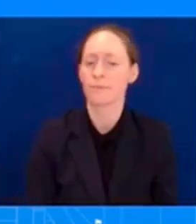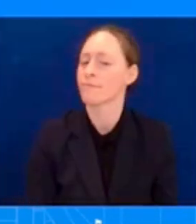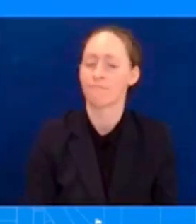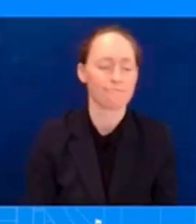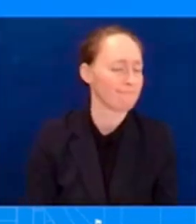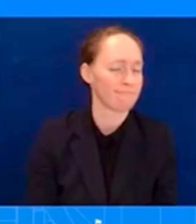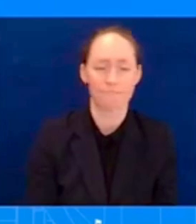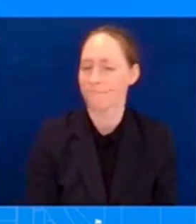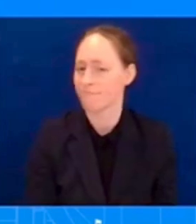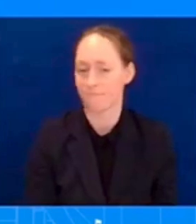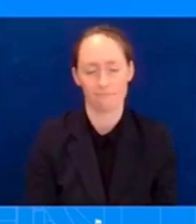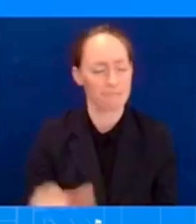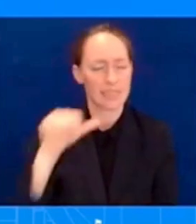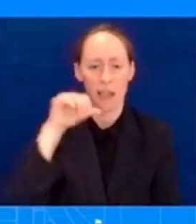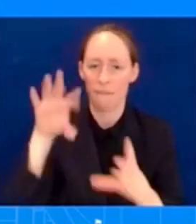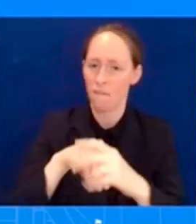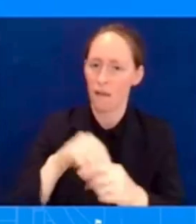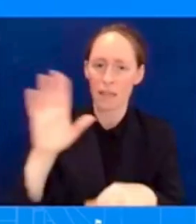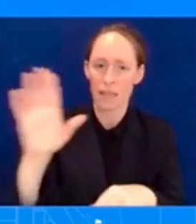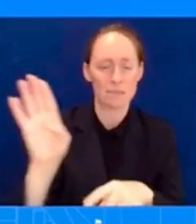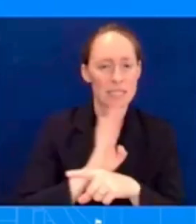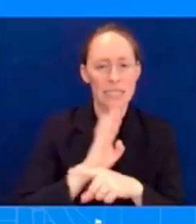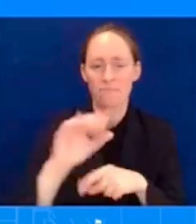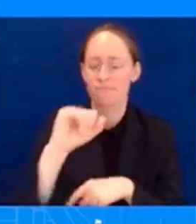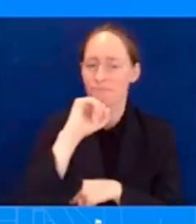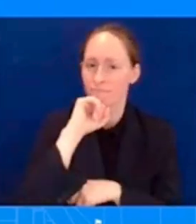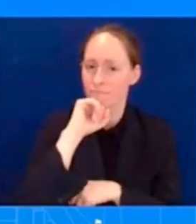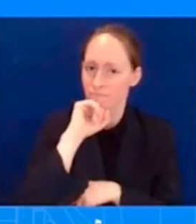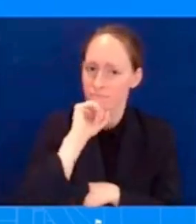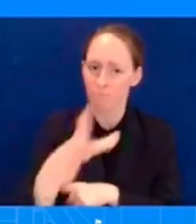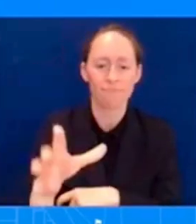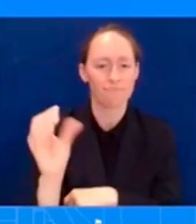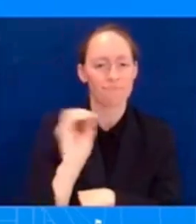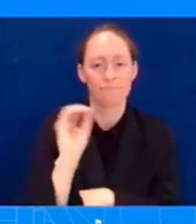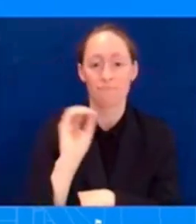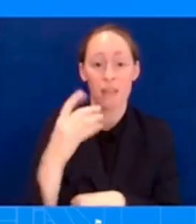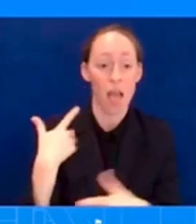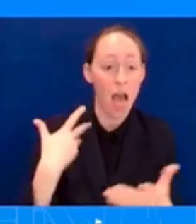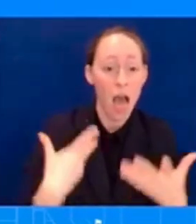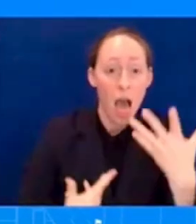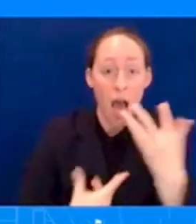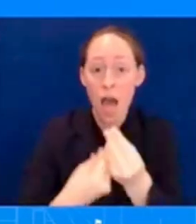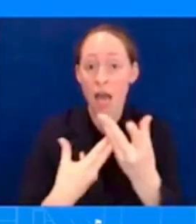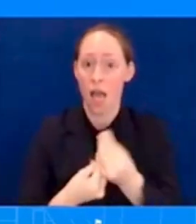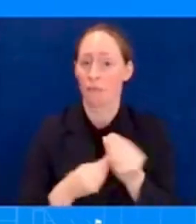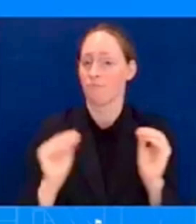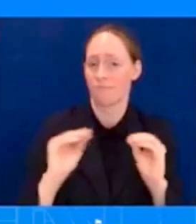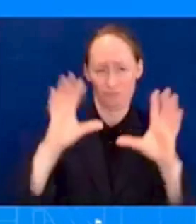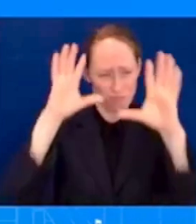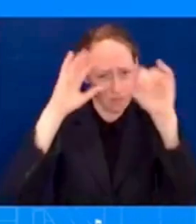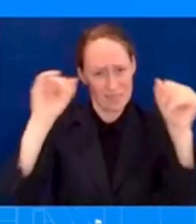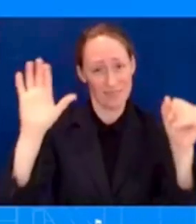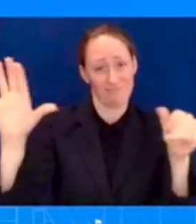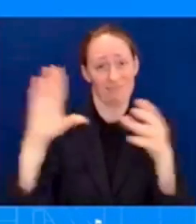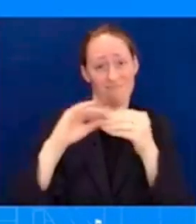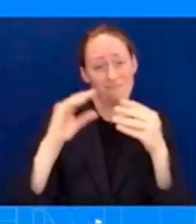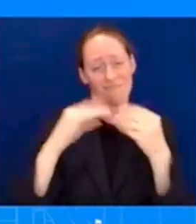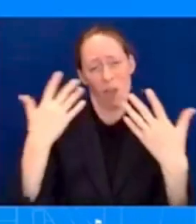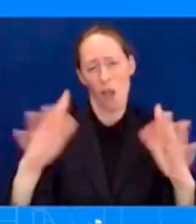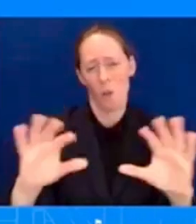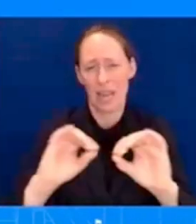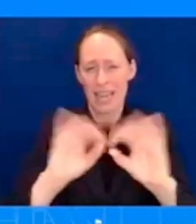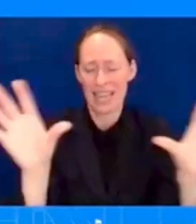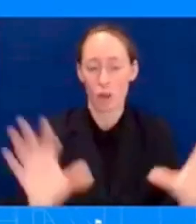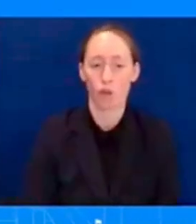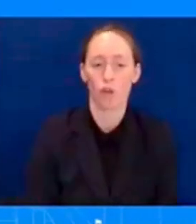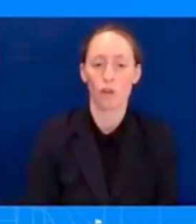to add. I've been very clear about that. The President has been very clear about that. Anything else specific to this case, I would have to refer you to the Department of Justice. Can you